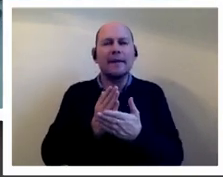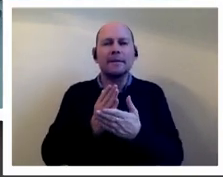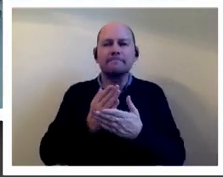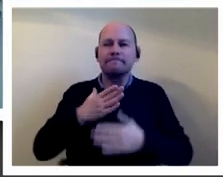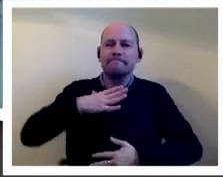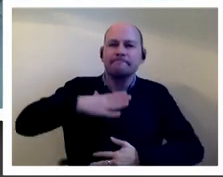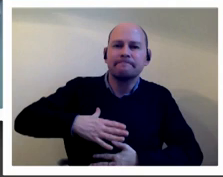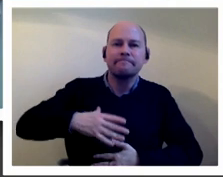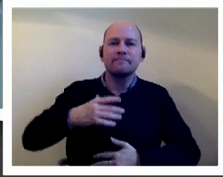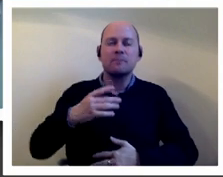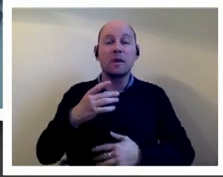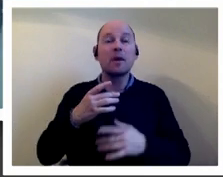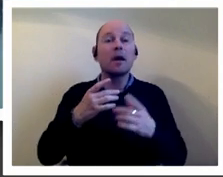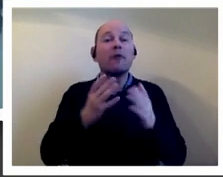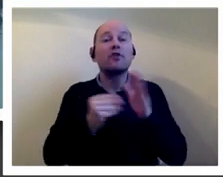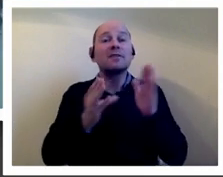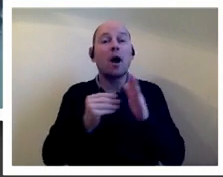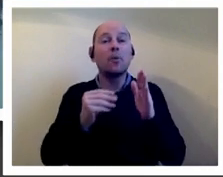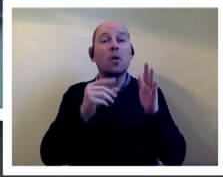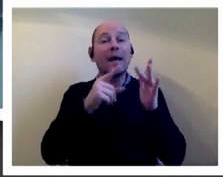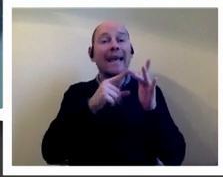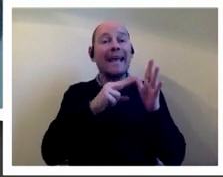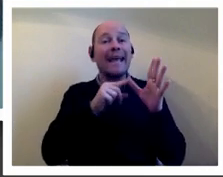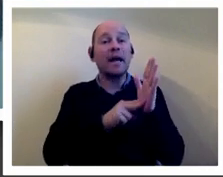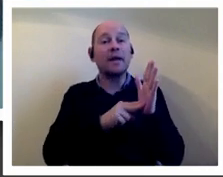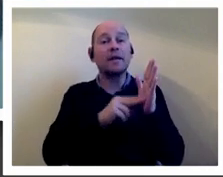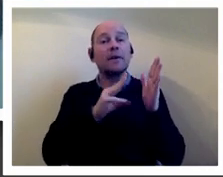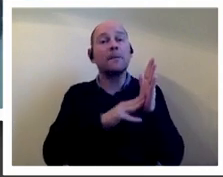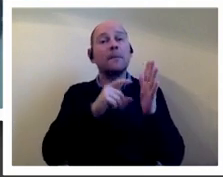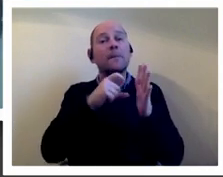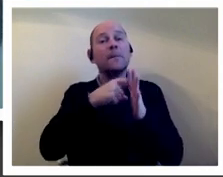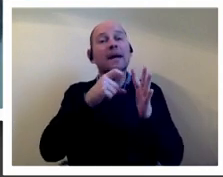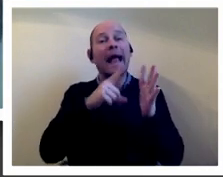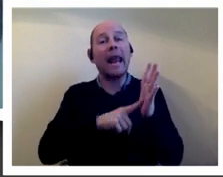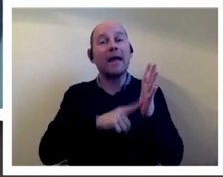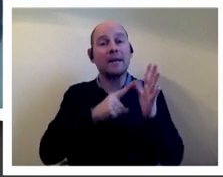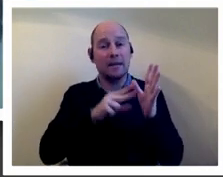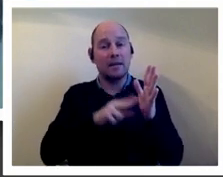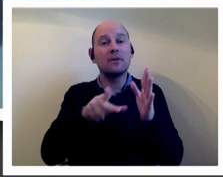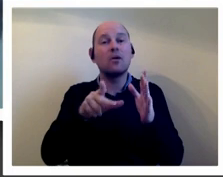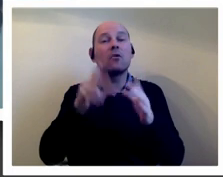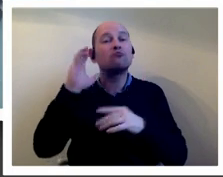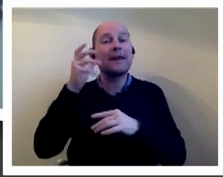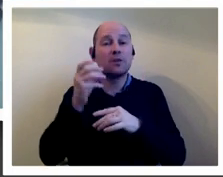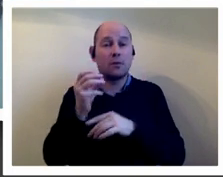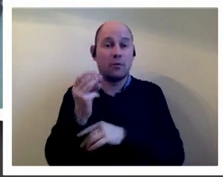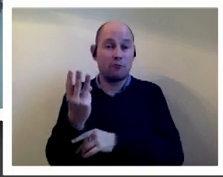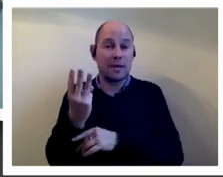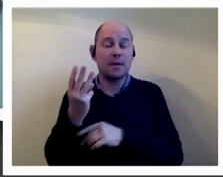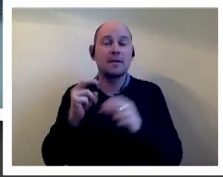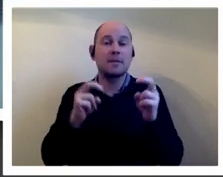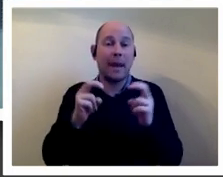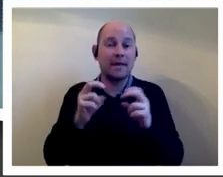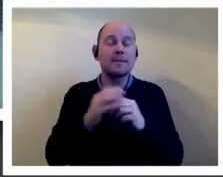the debate that ian mckellen did when he came out on on radio three um he debated the um i think the editor of the sunday telegraph you know it's